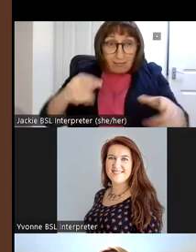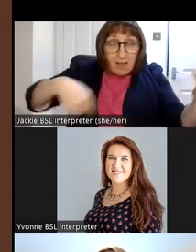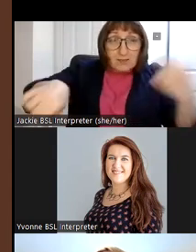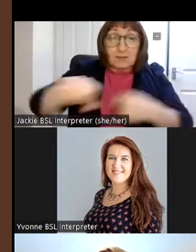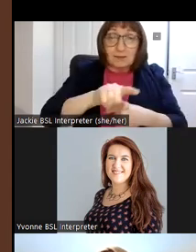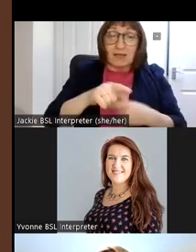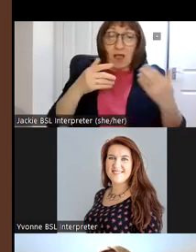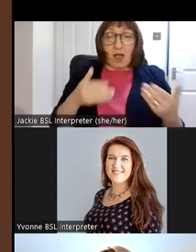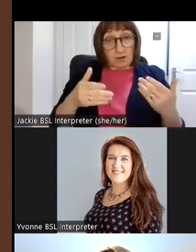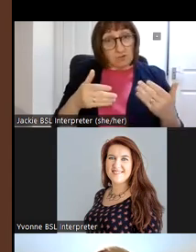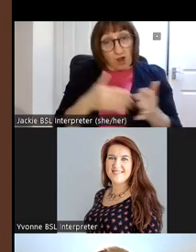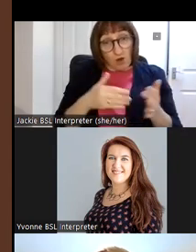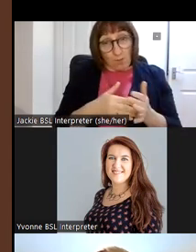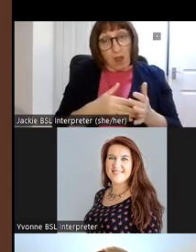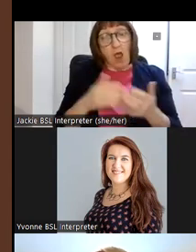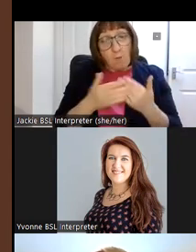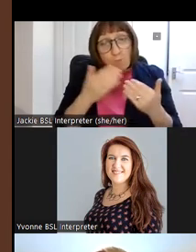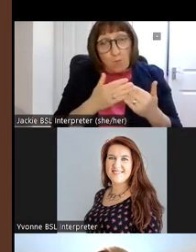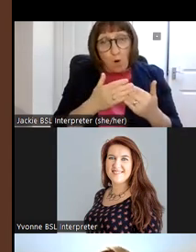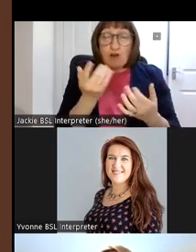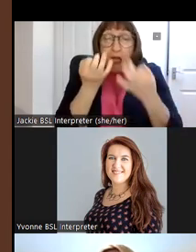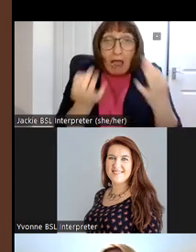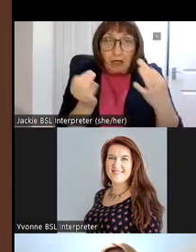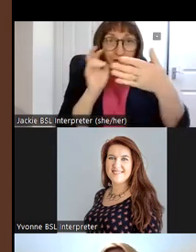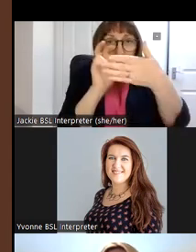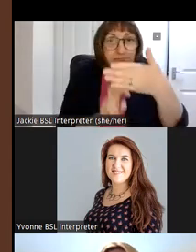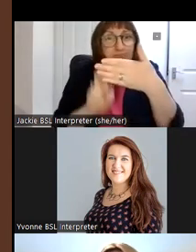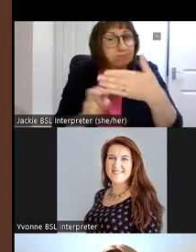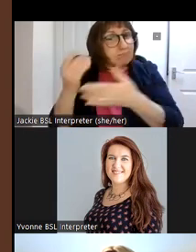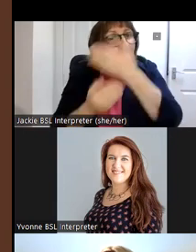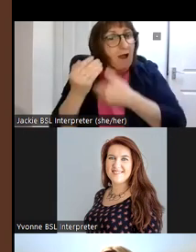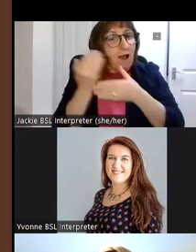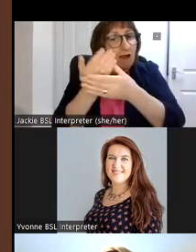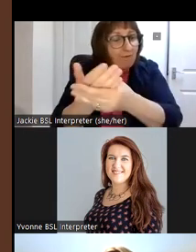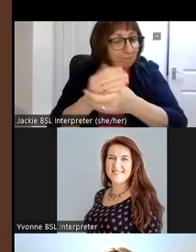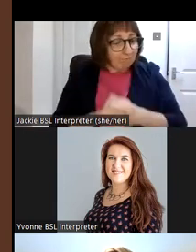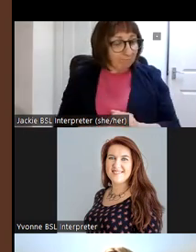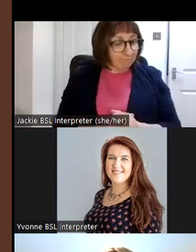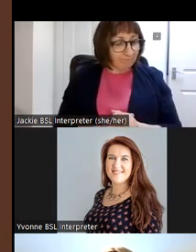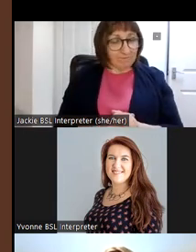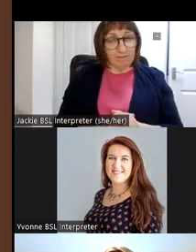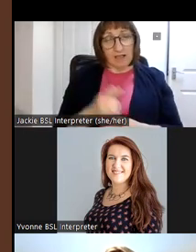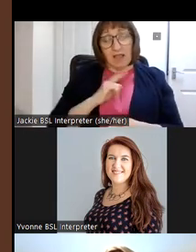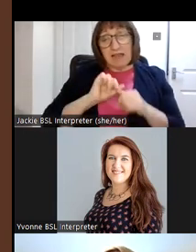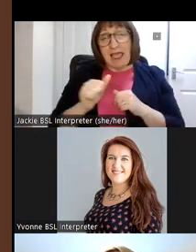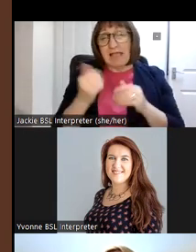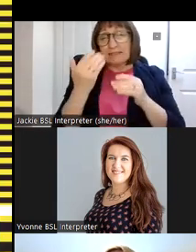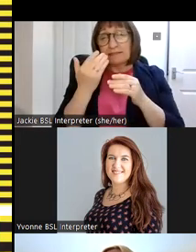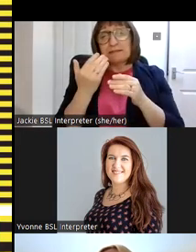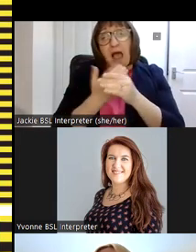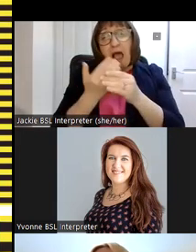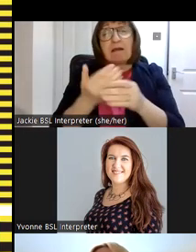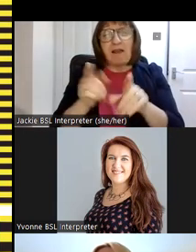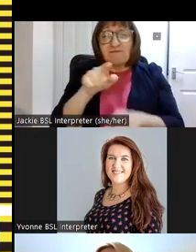by default creating a more accurate archive uh our next archive uh is